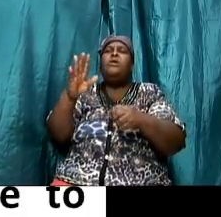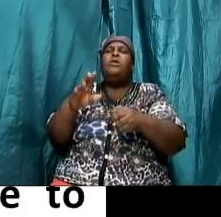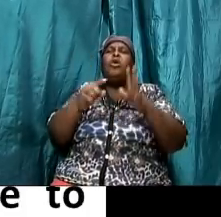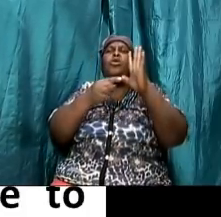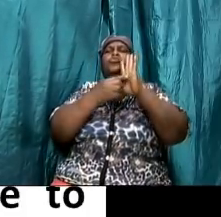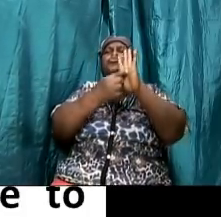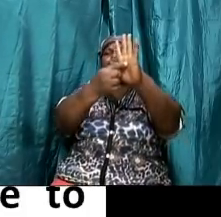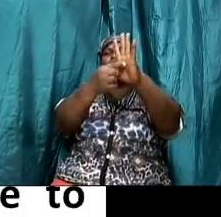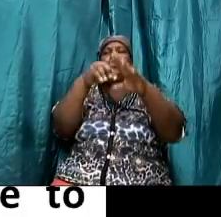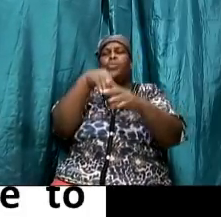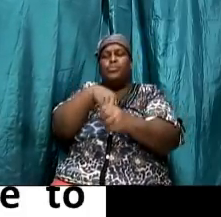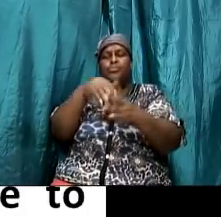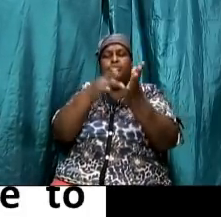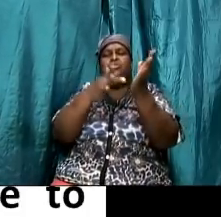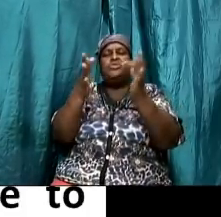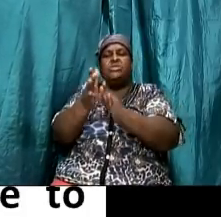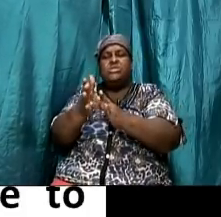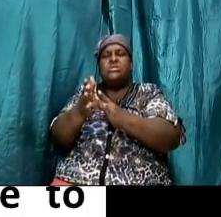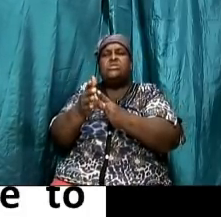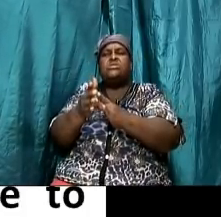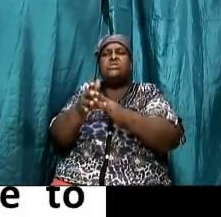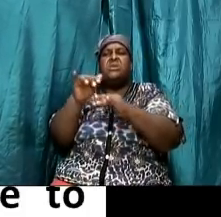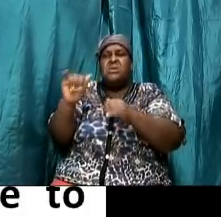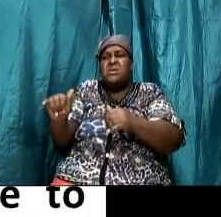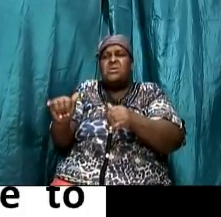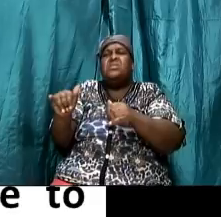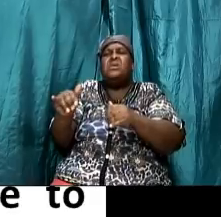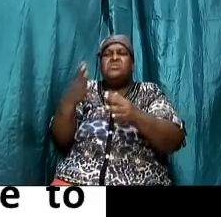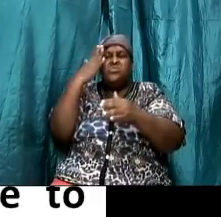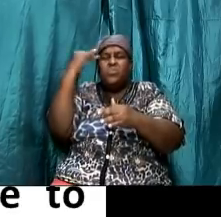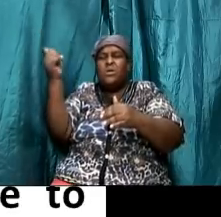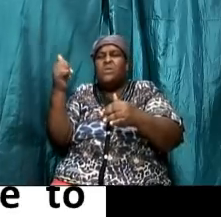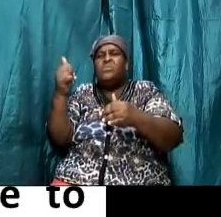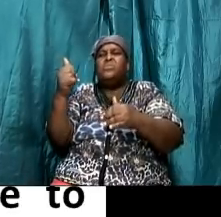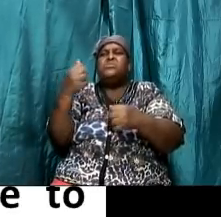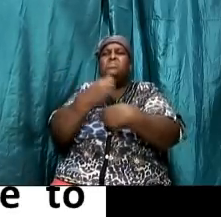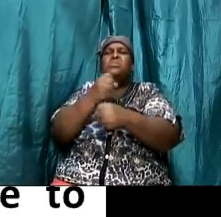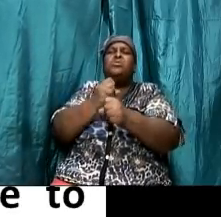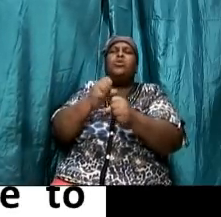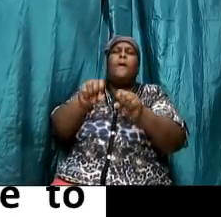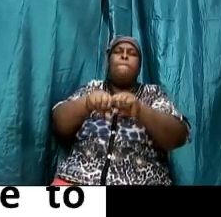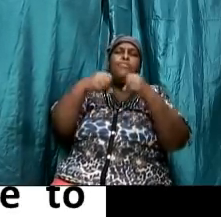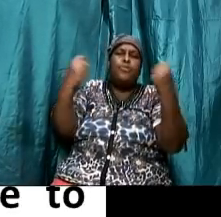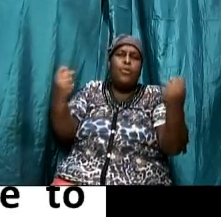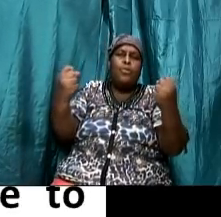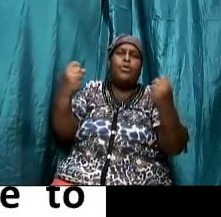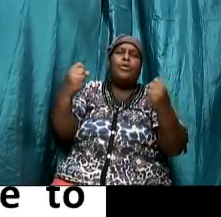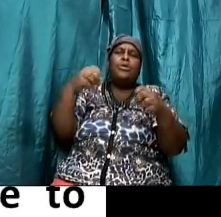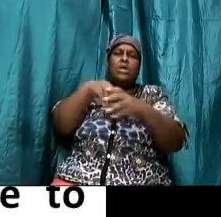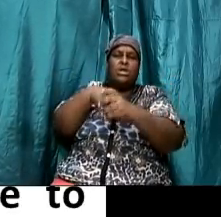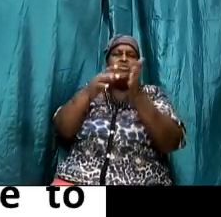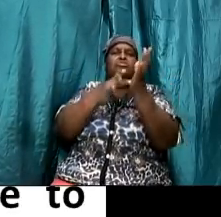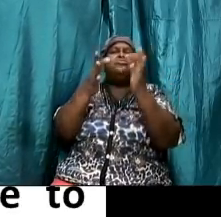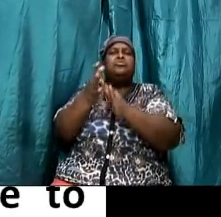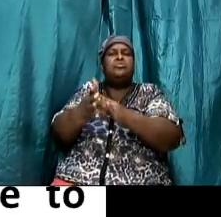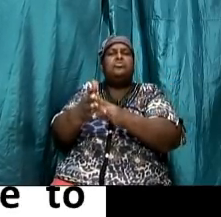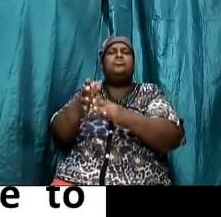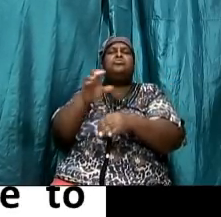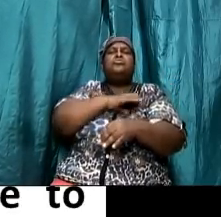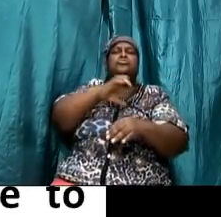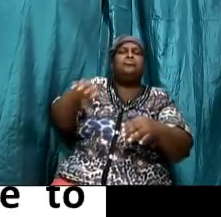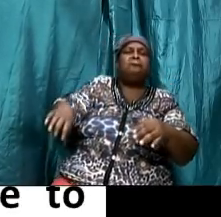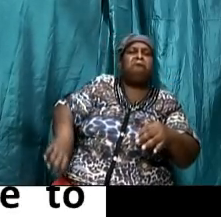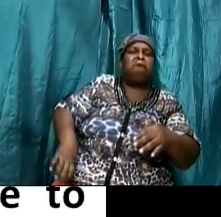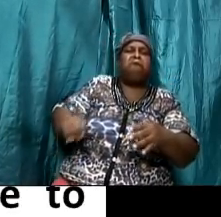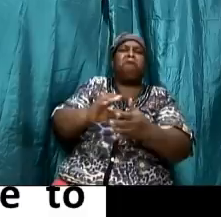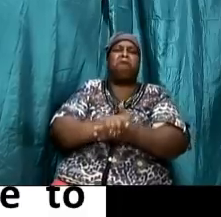therefore that is why it was allowed to be broken by the lord jesus christ as a matter of fact when the scripture said that they broke the sabbath it wasn't